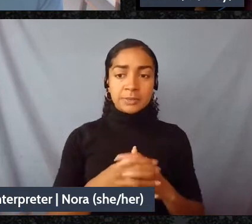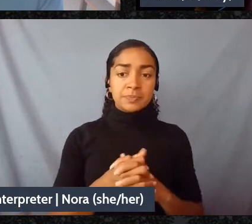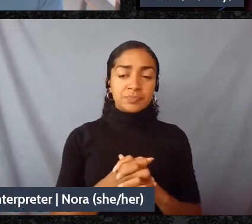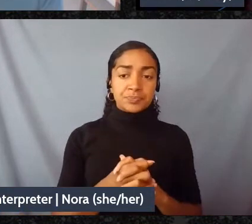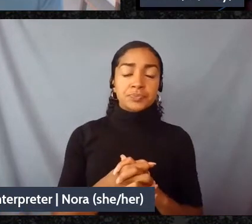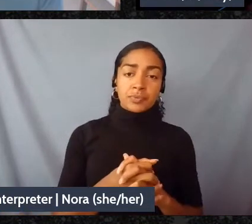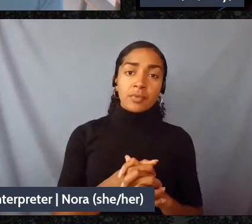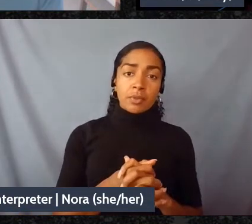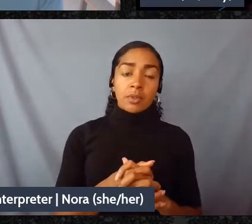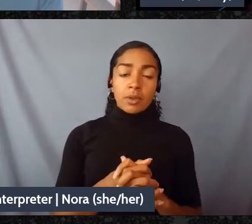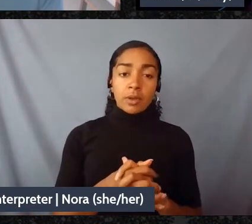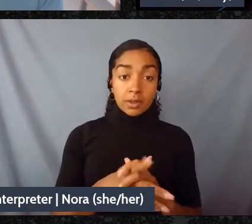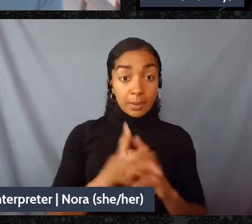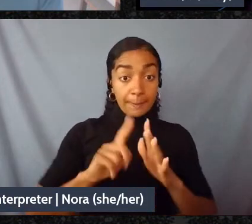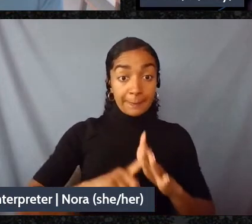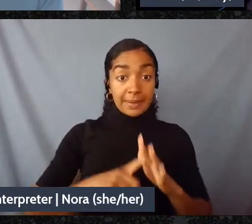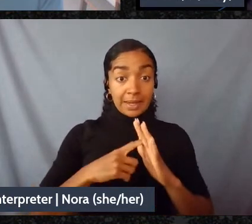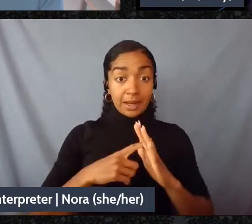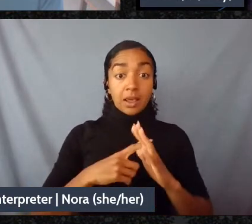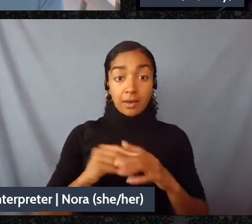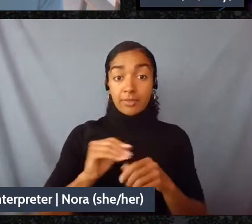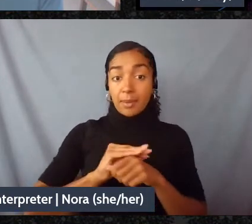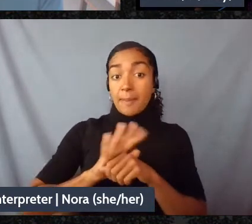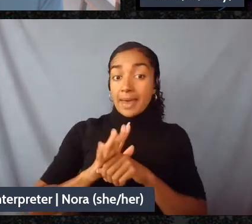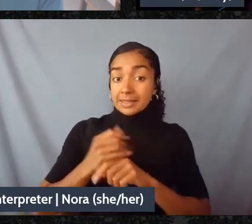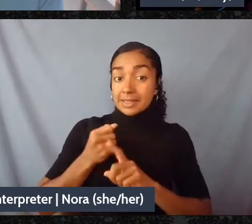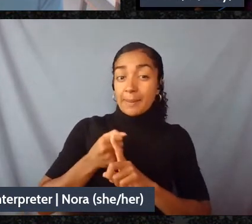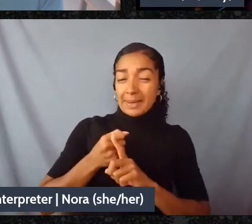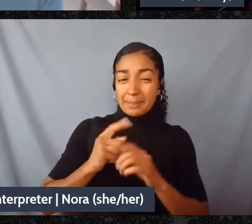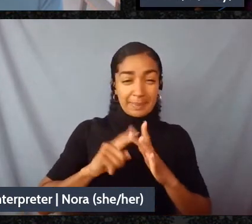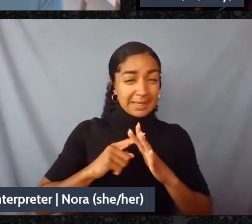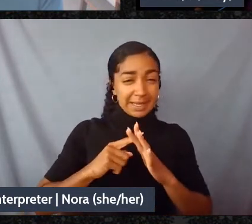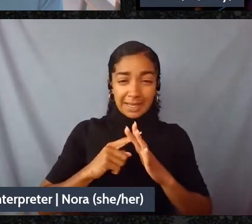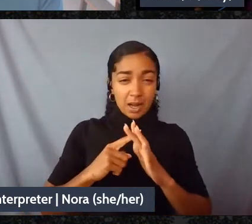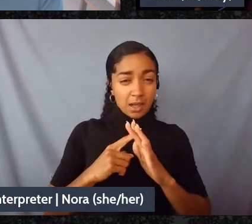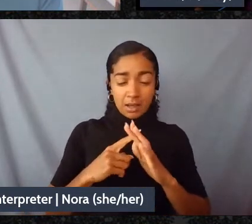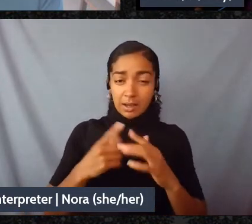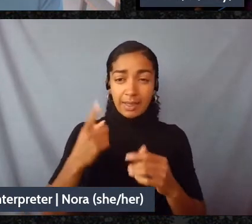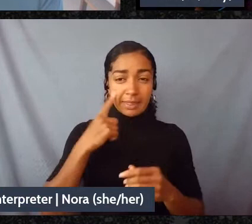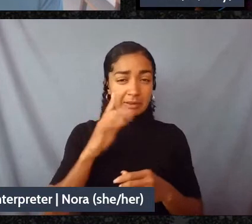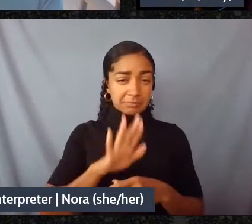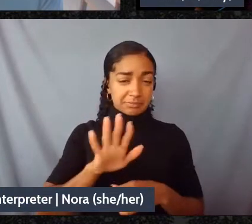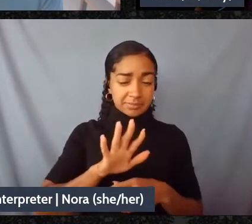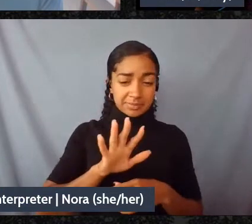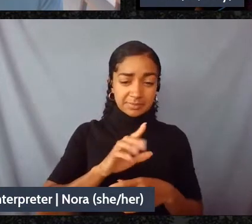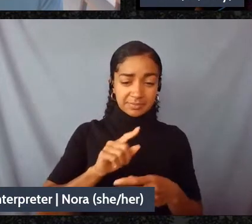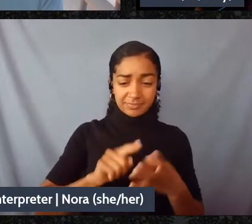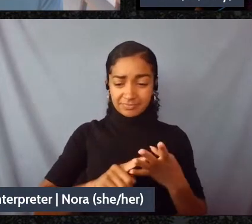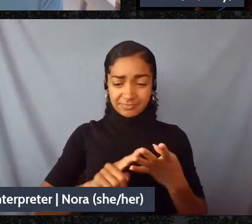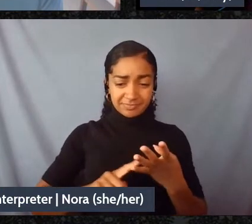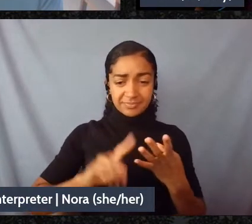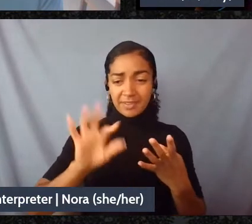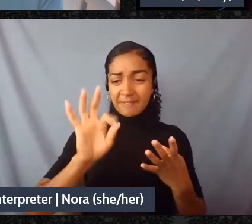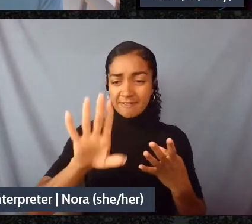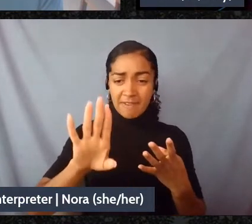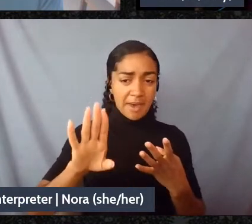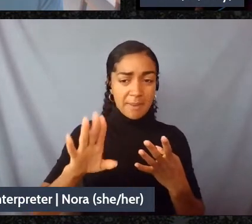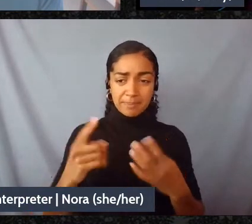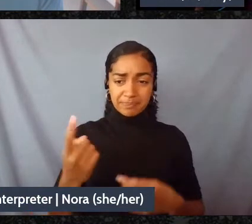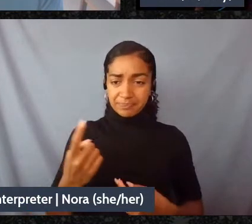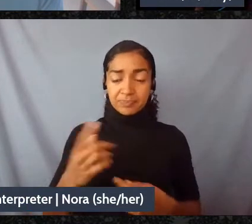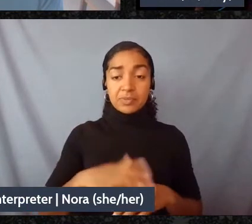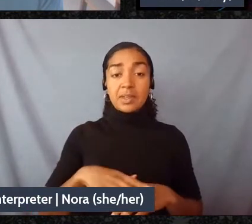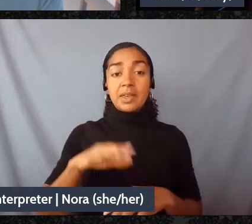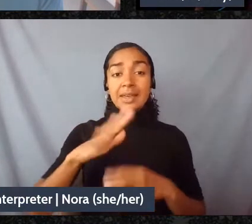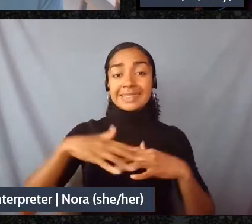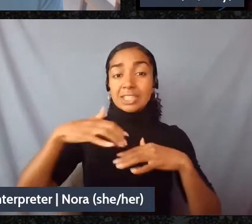You know, at the beginning of the pandemic, it's actually right at the beginning stages of the pandemic, think in February or so, indigenousaction